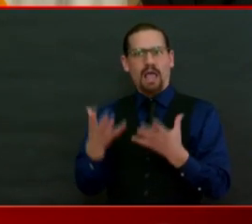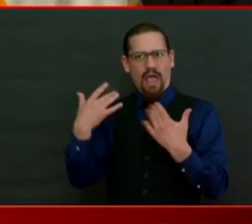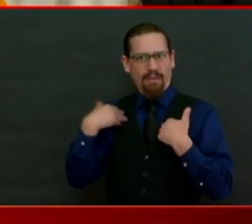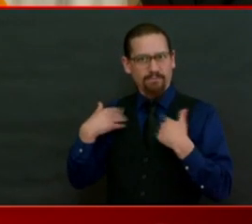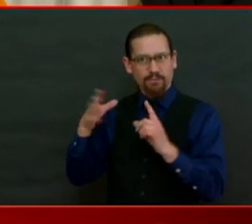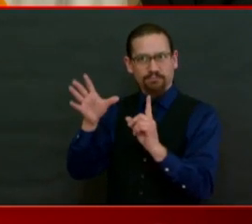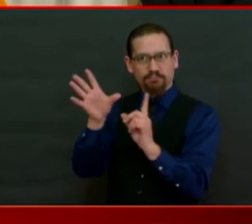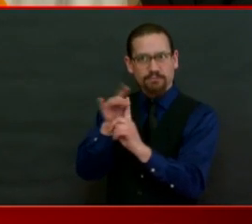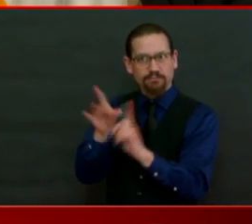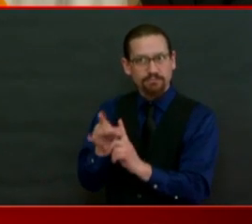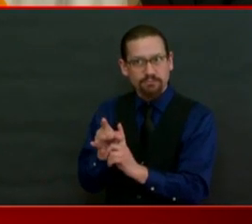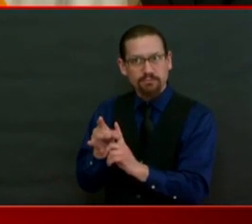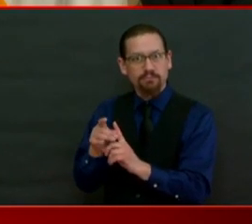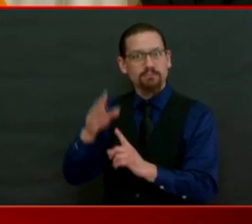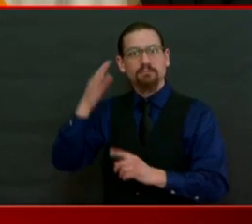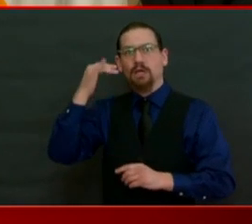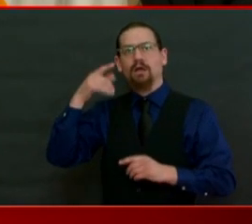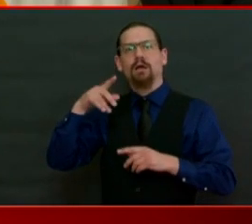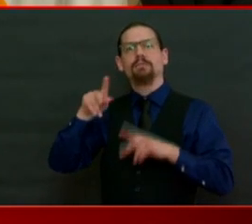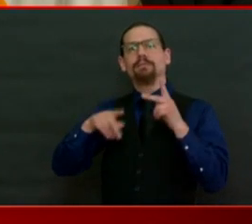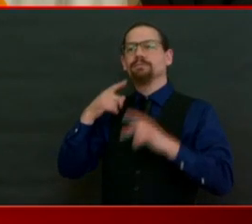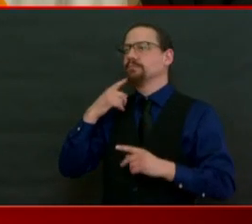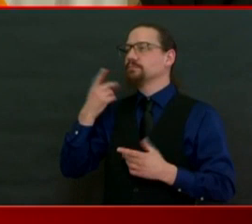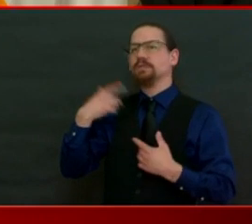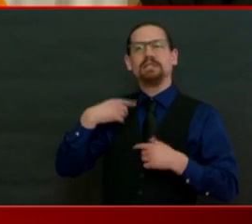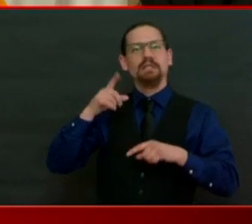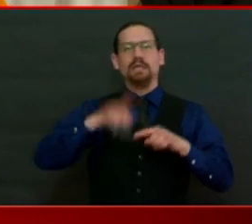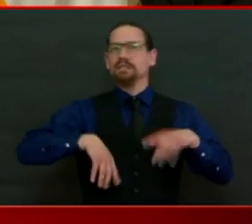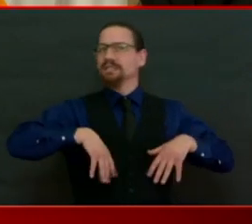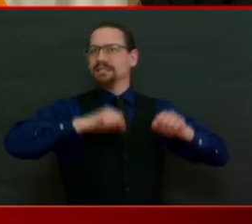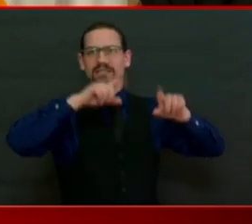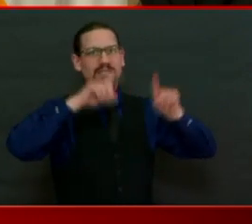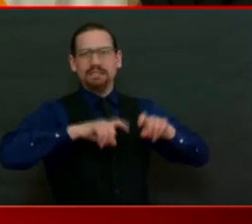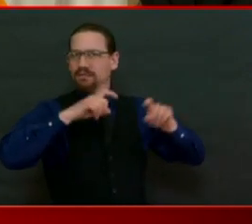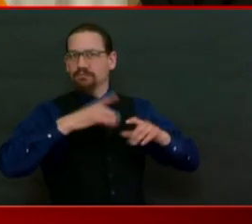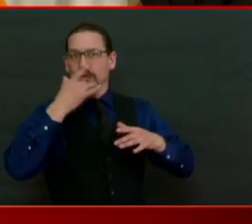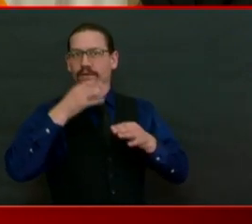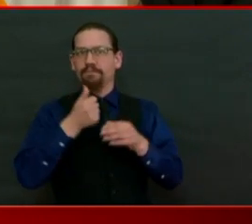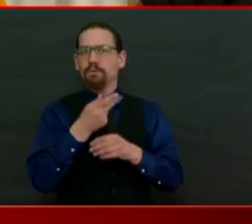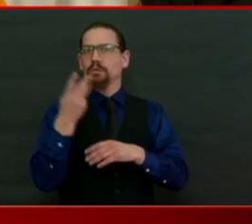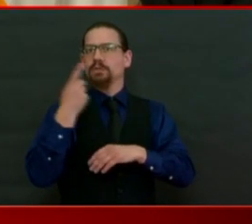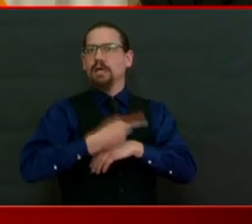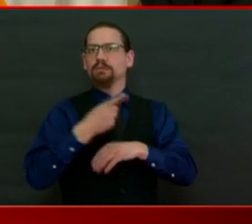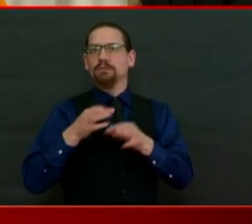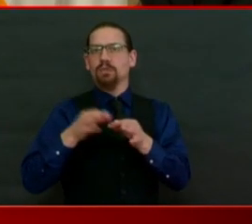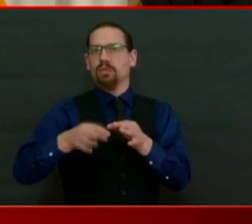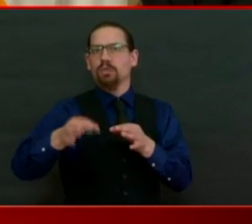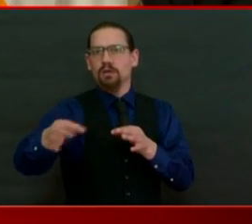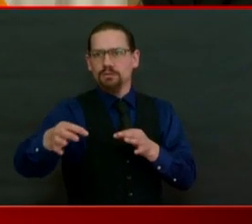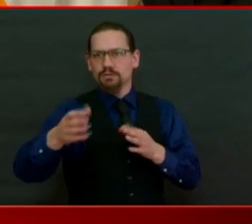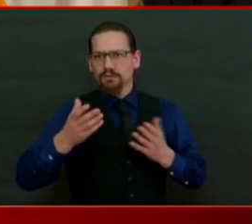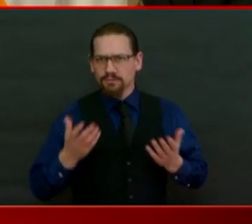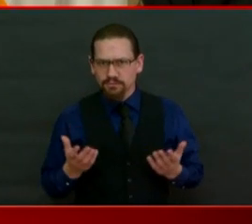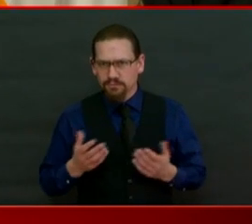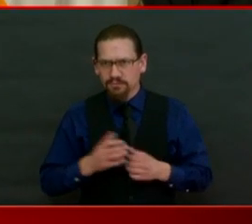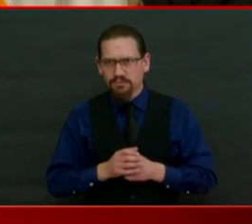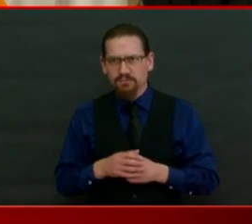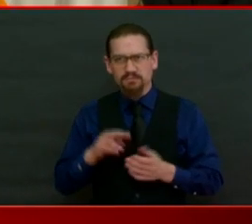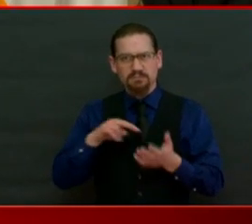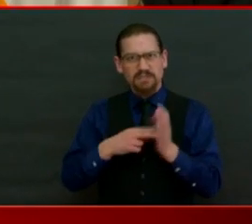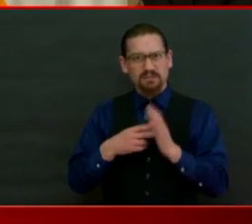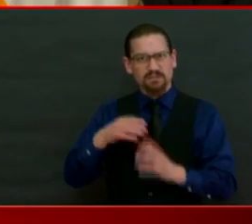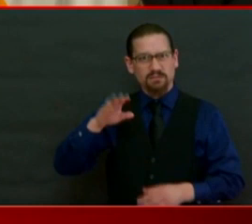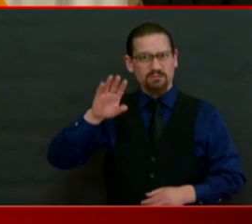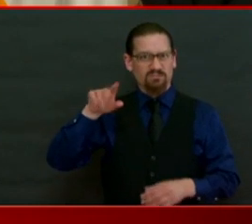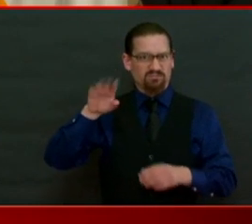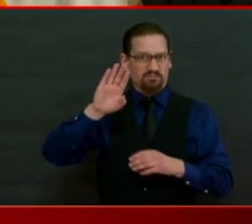Risking BH-Link becoming a hotspot, why delay testing for healthcare workers doing essential jobs on the front line? Thank you